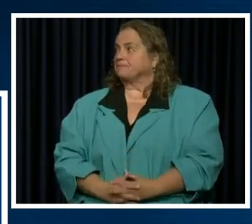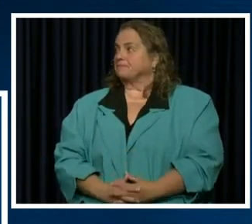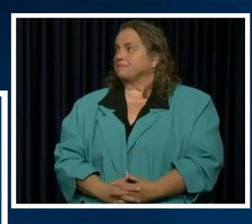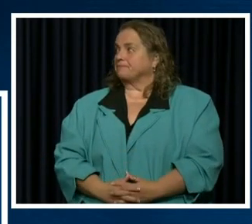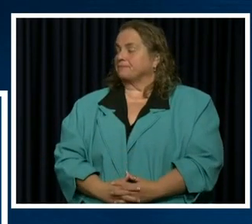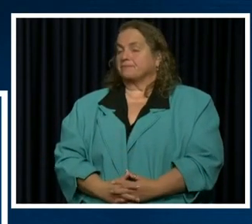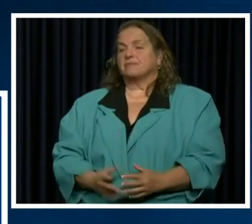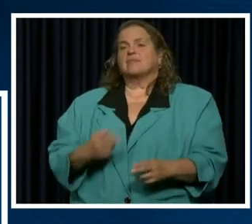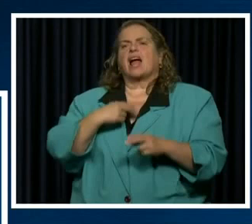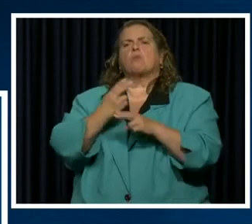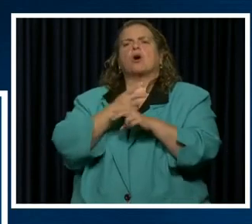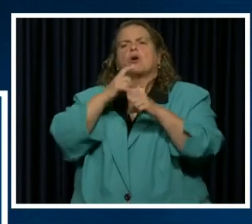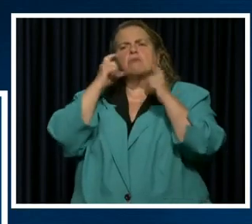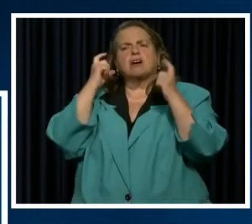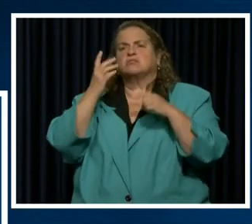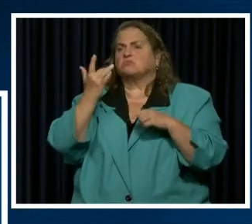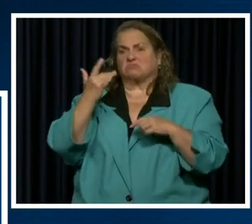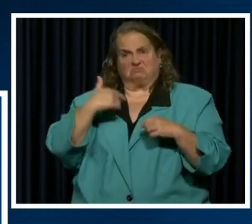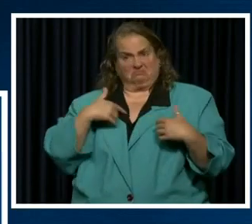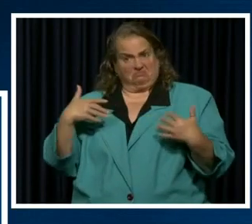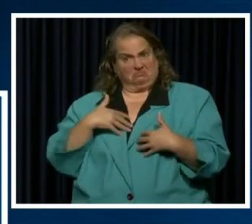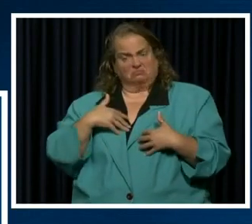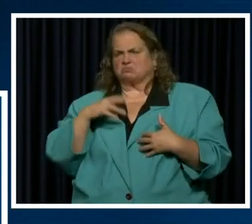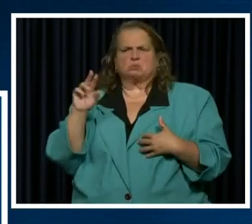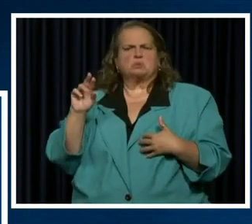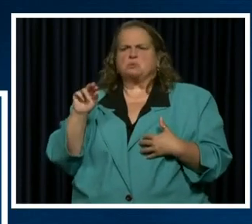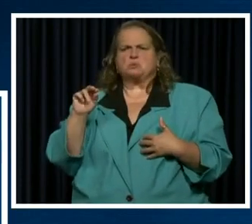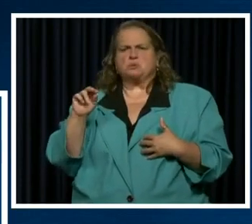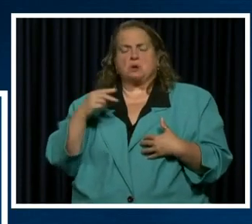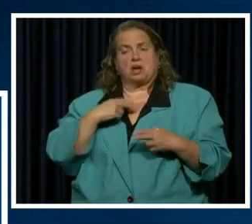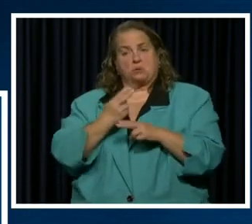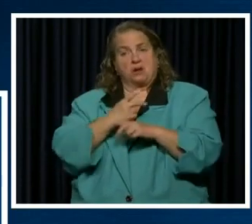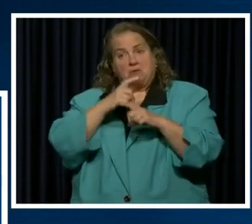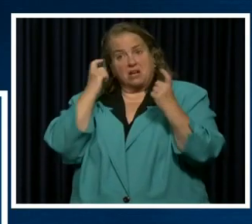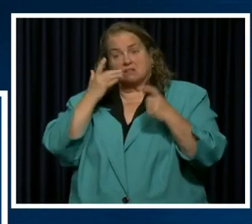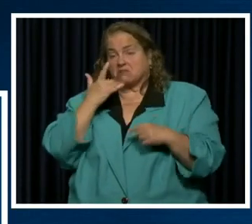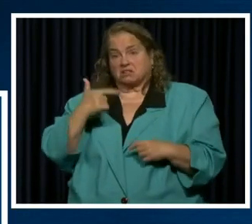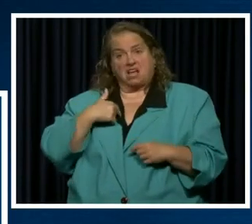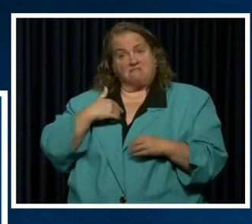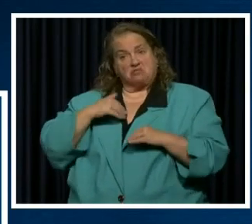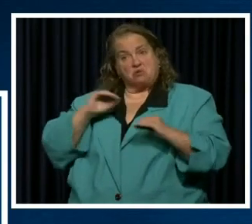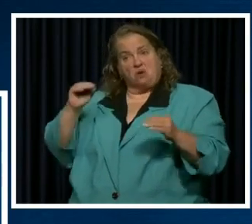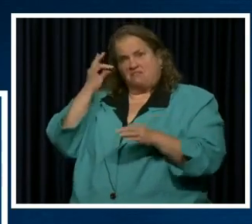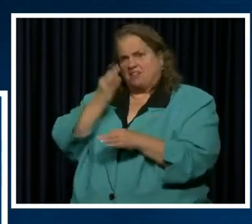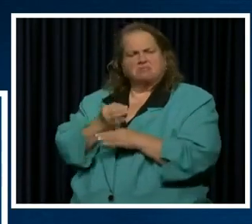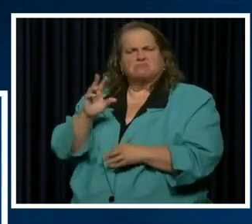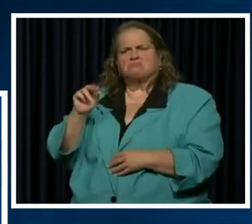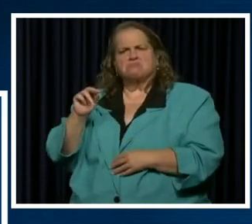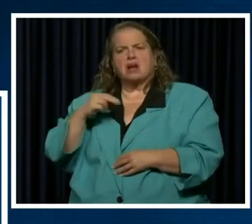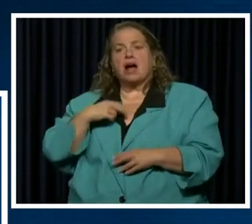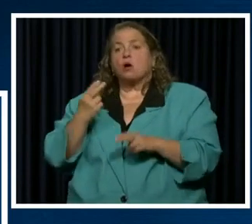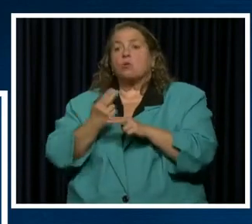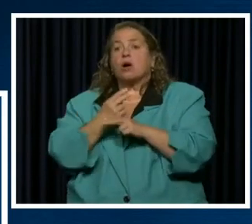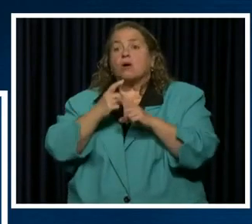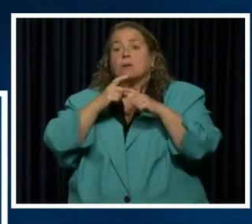I wear a mask not because I'm afraid. I wear a mask not because I lack faith. I wear a mask